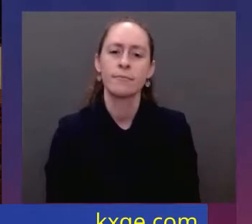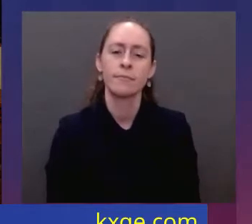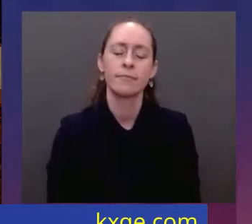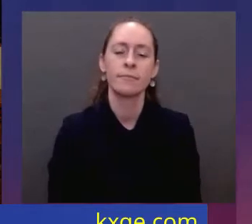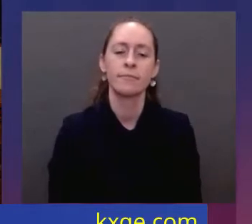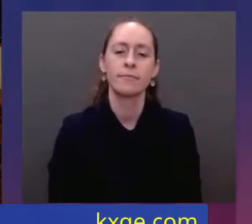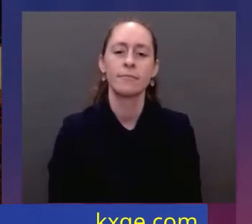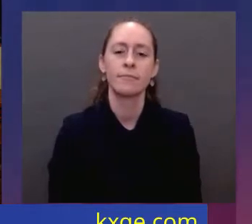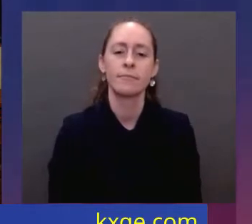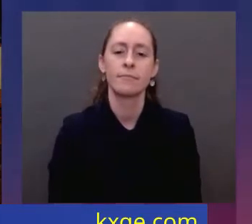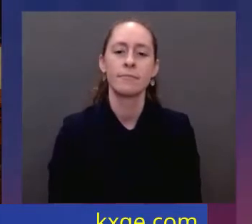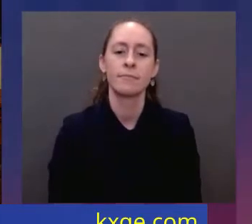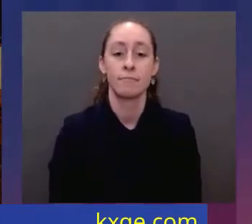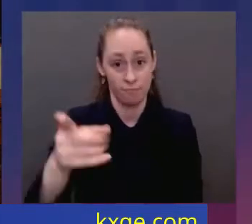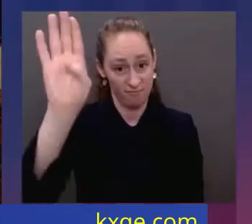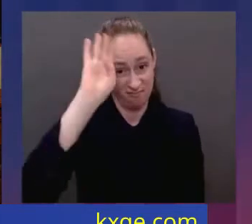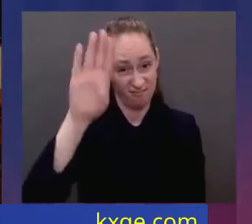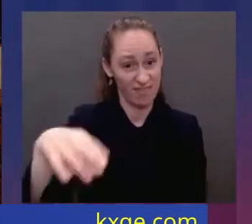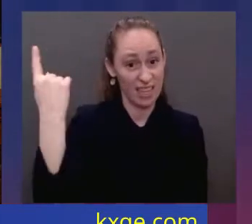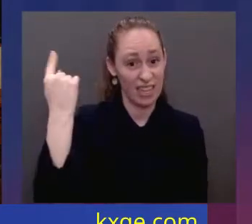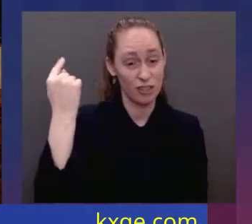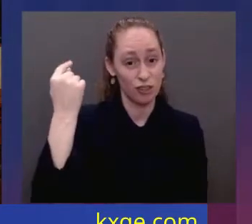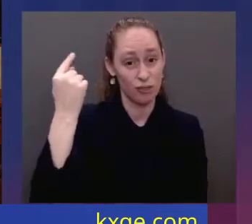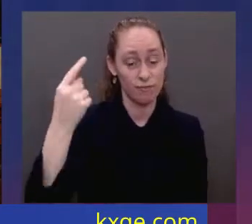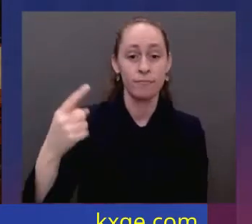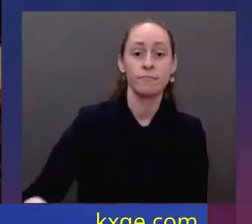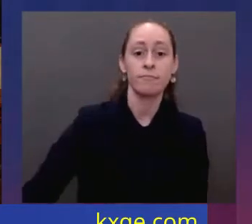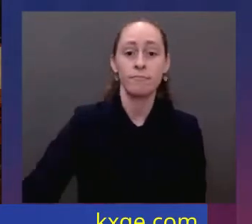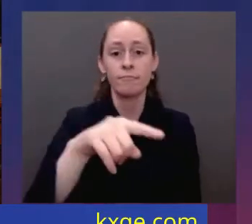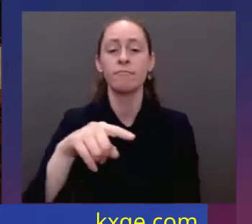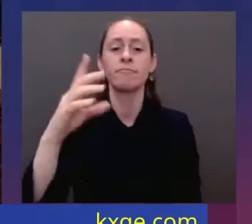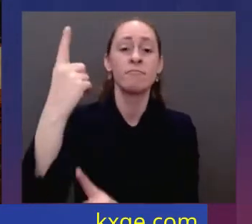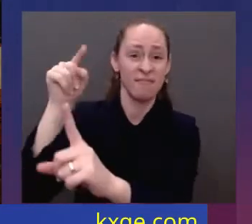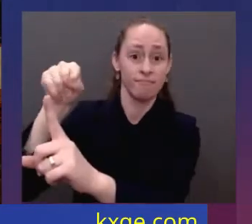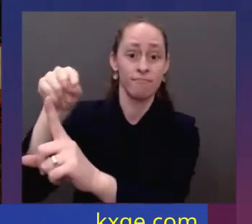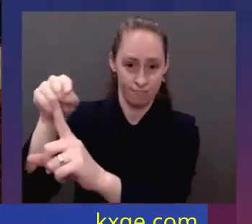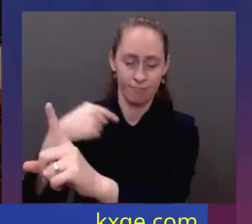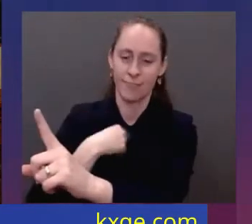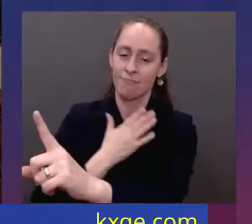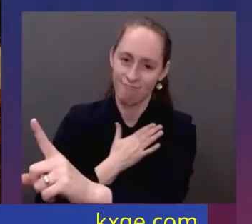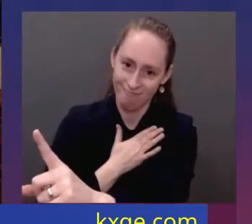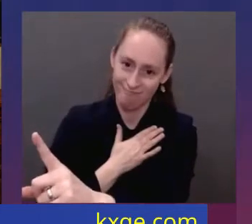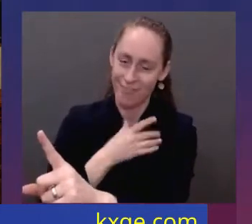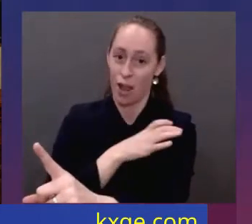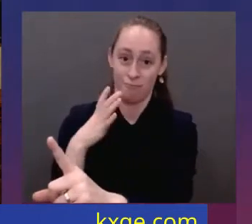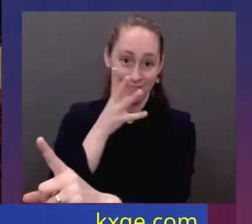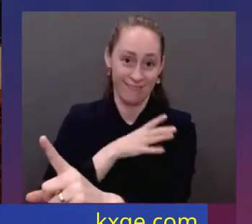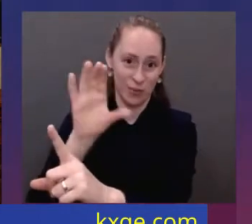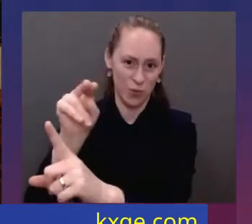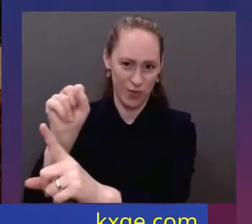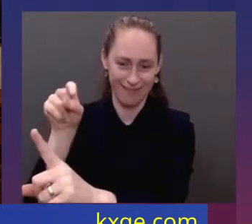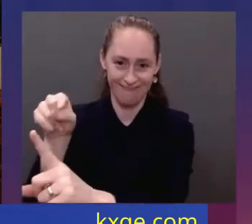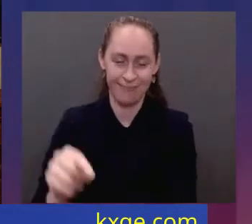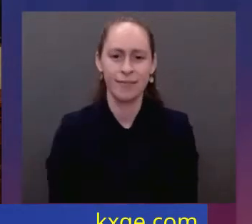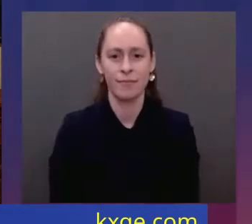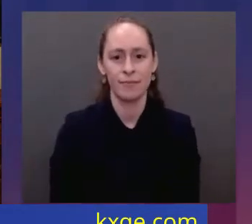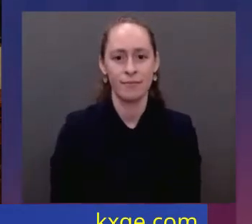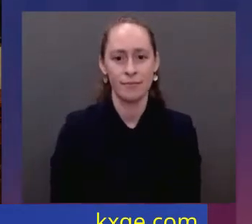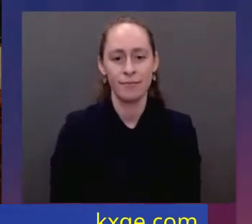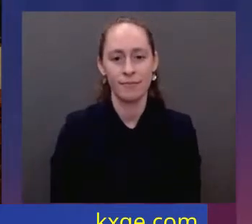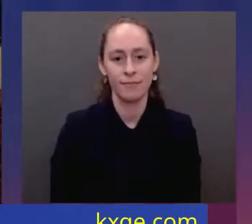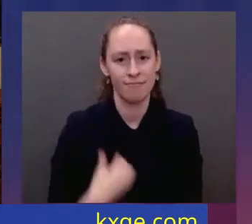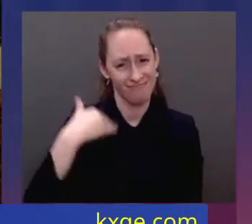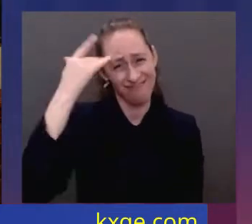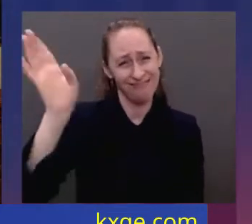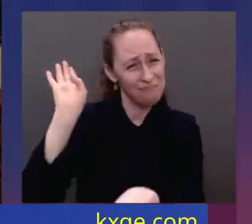like Chris Coons and Tom Carper and my distinguished congresswoman, we come from the land of corporate America. There are more corporations incorporated in